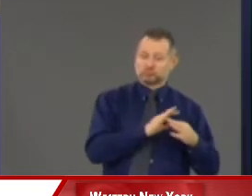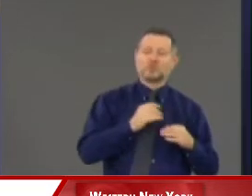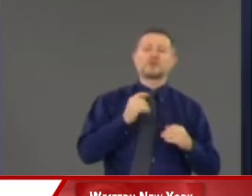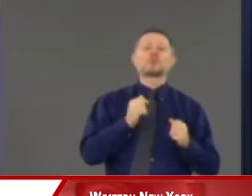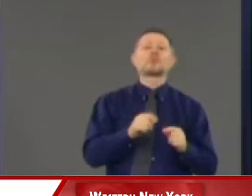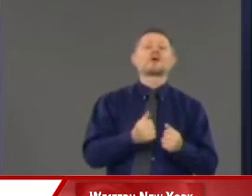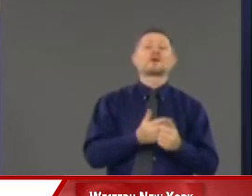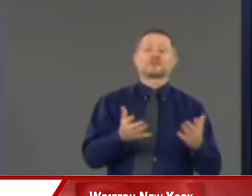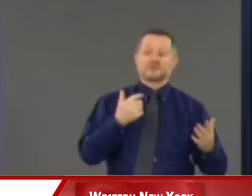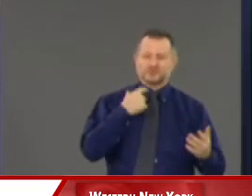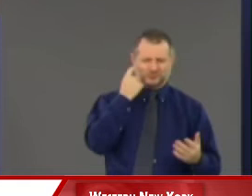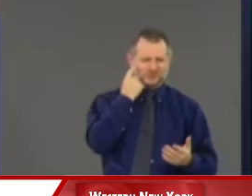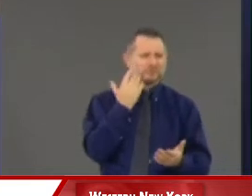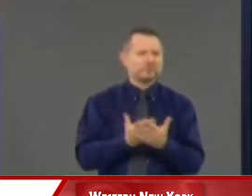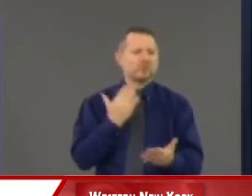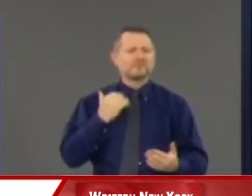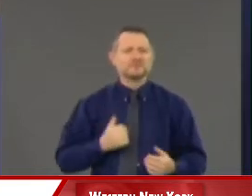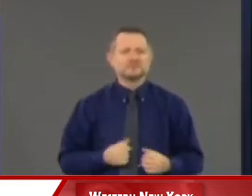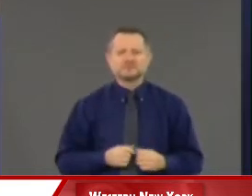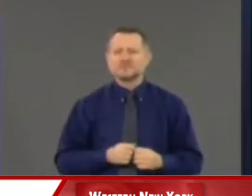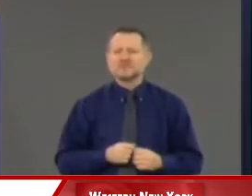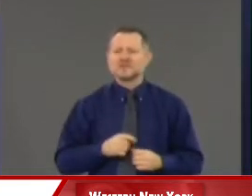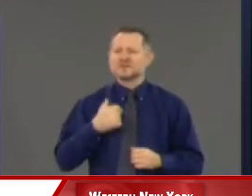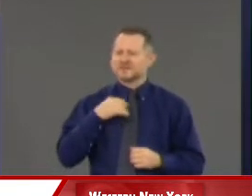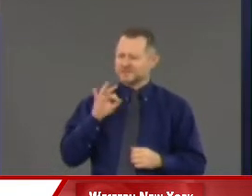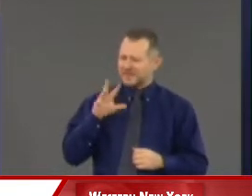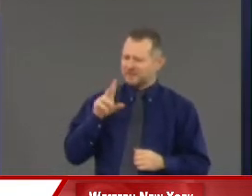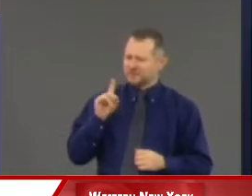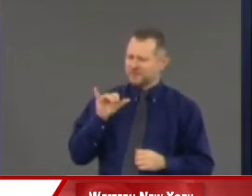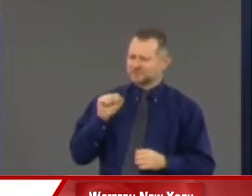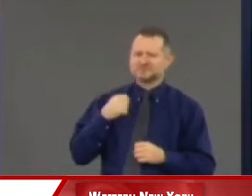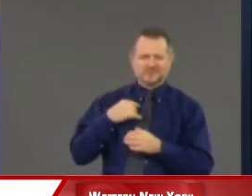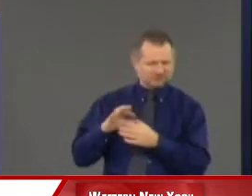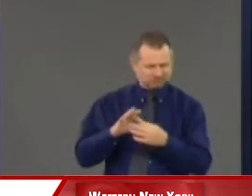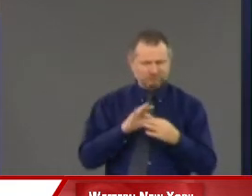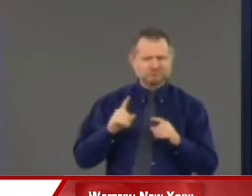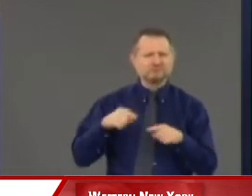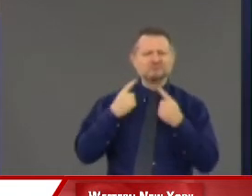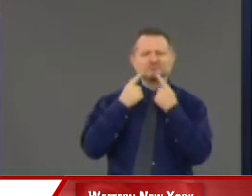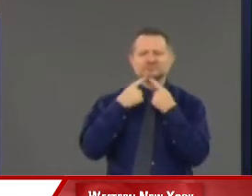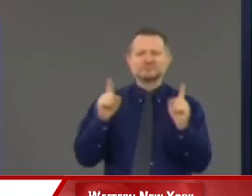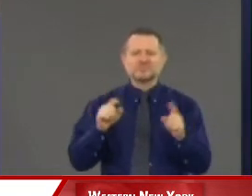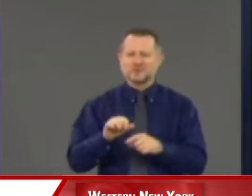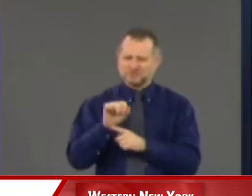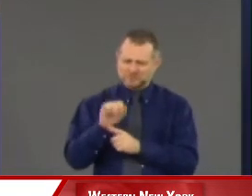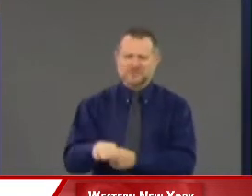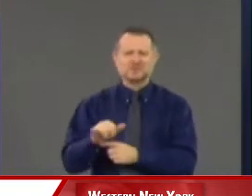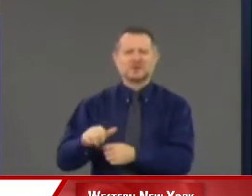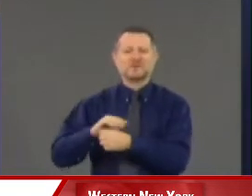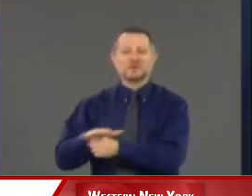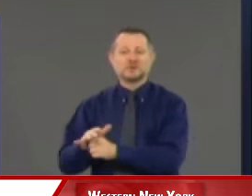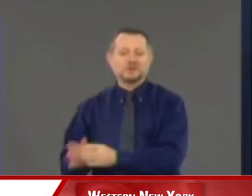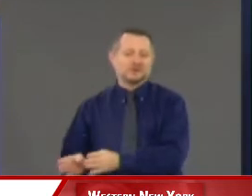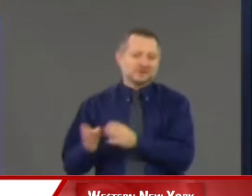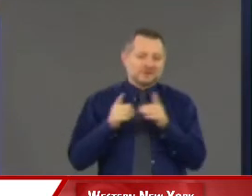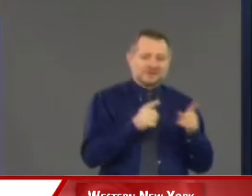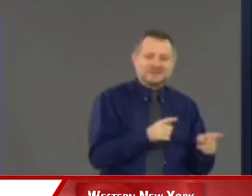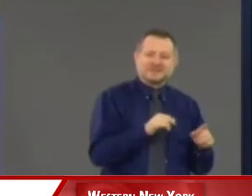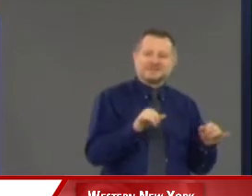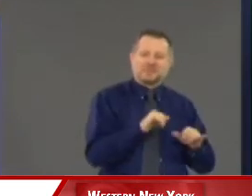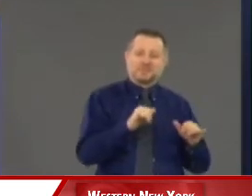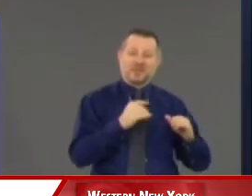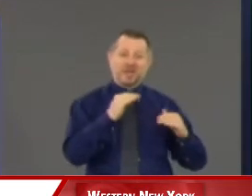We just showed that the past 93 days. We can end the injustice and the discrimination